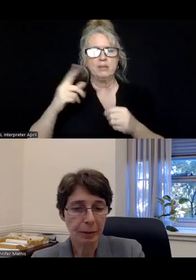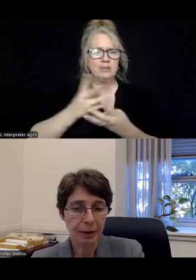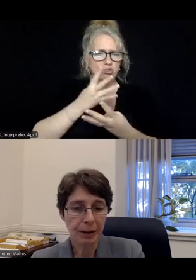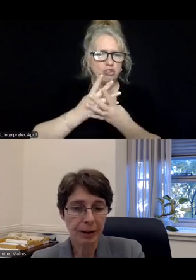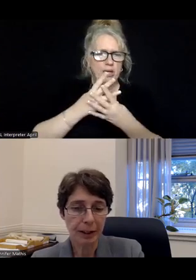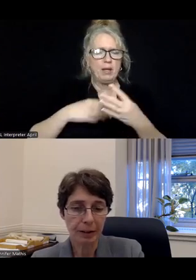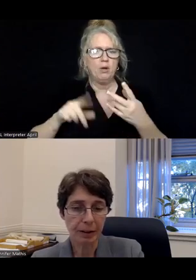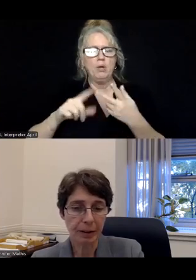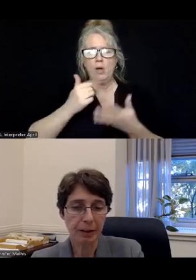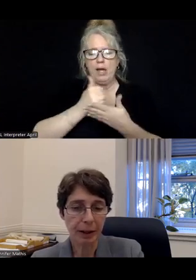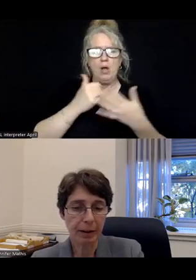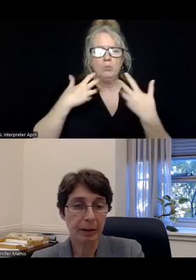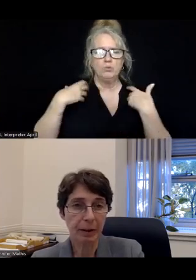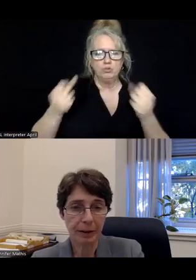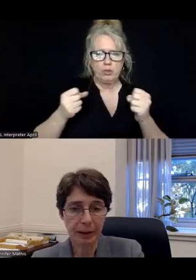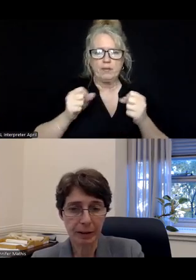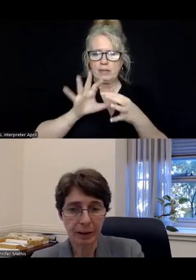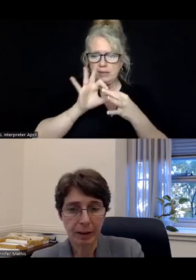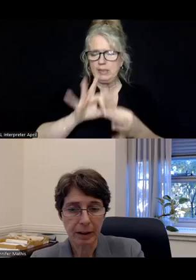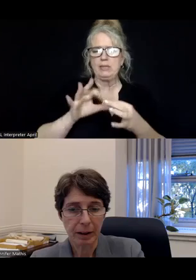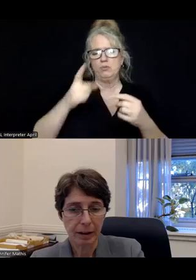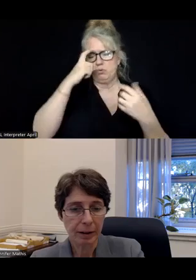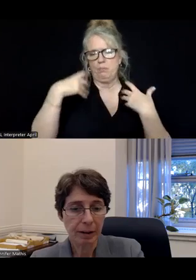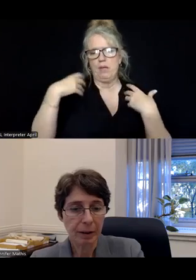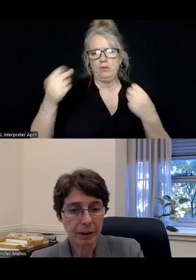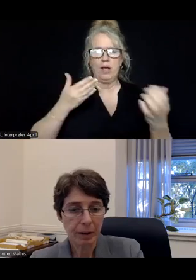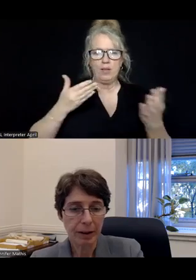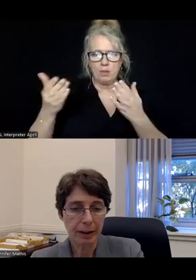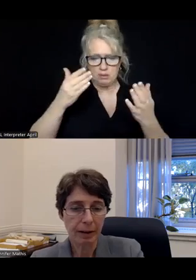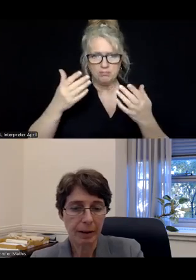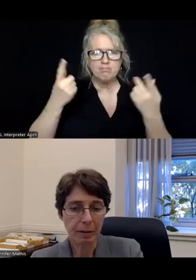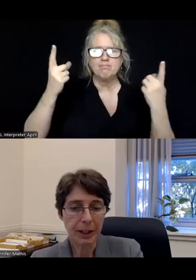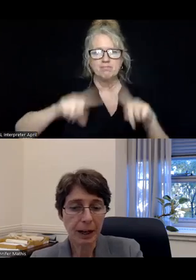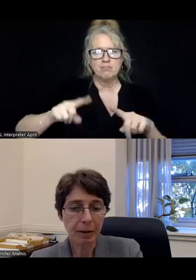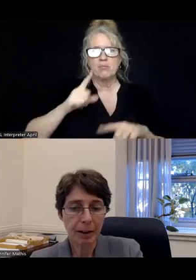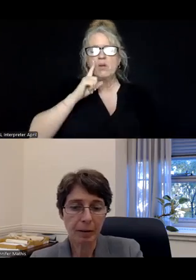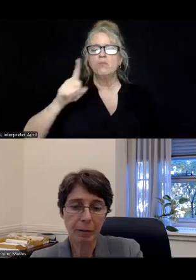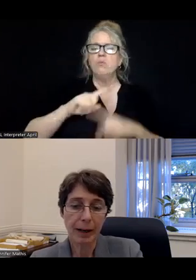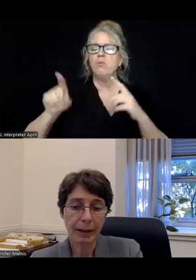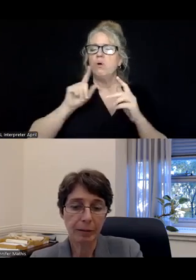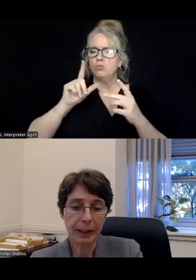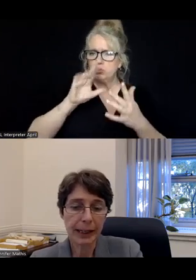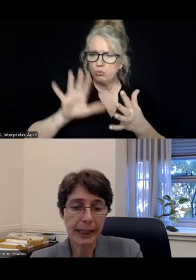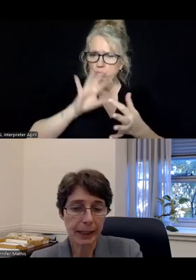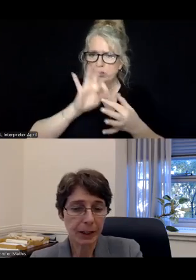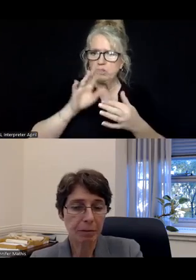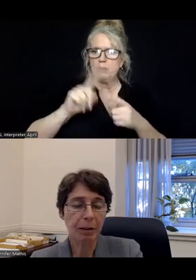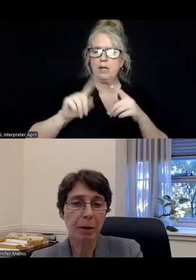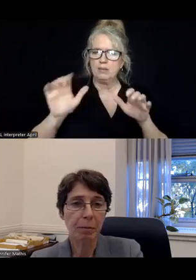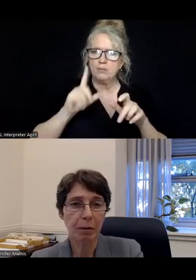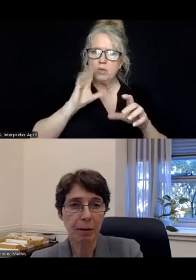to help strengthen connections to critical mental health services. The agreement also requires the county to reach out and proactively